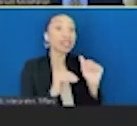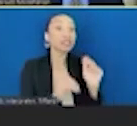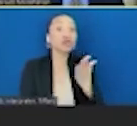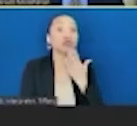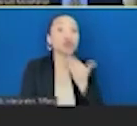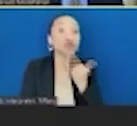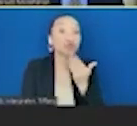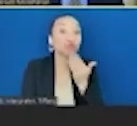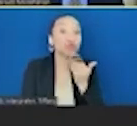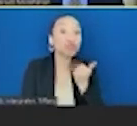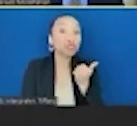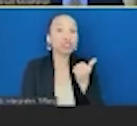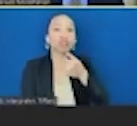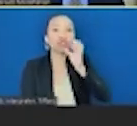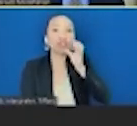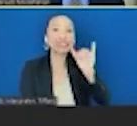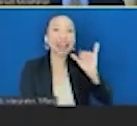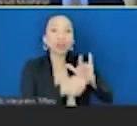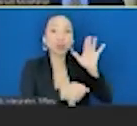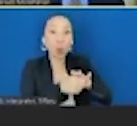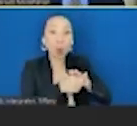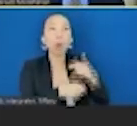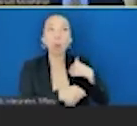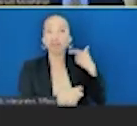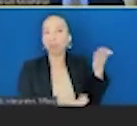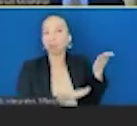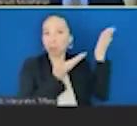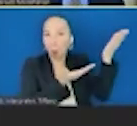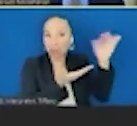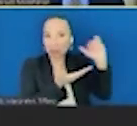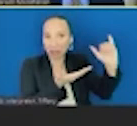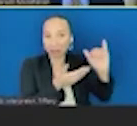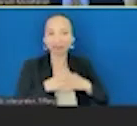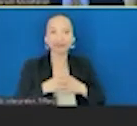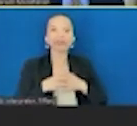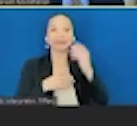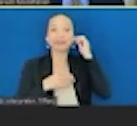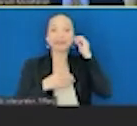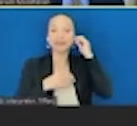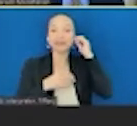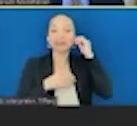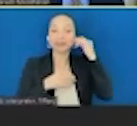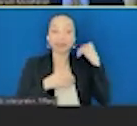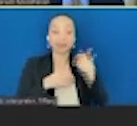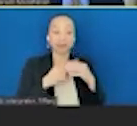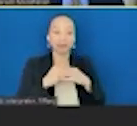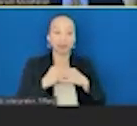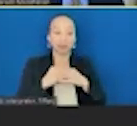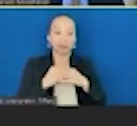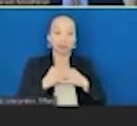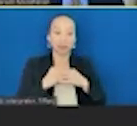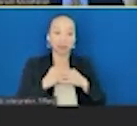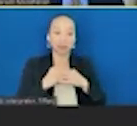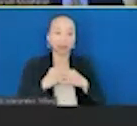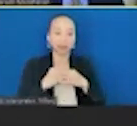sweetened beverages? This is something that has been proposed. And, you know, there are very thorny and very real ethical and